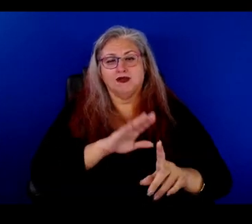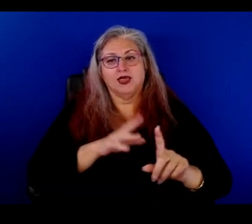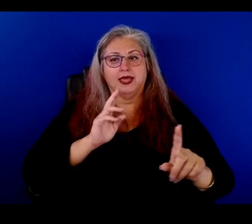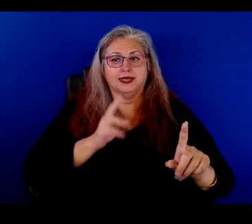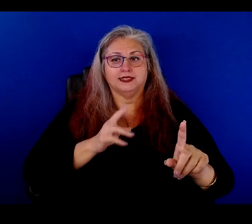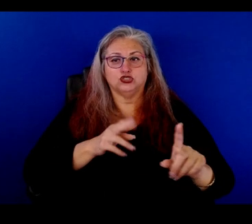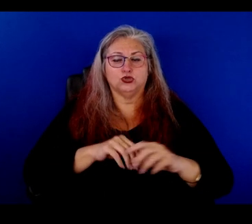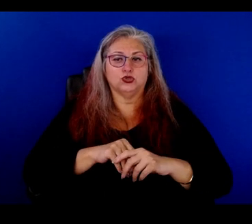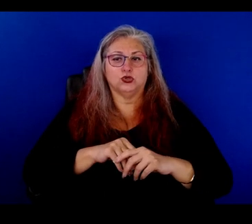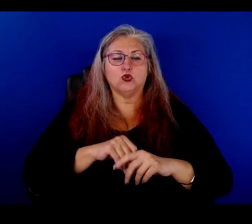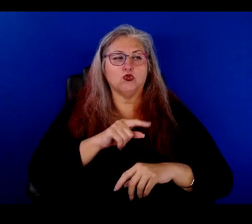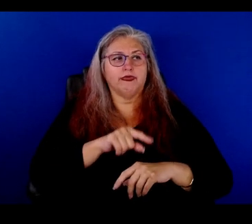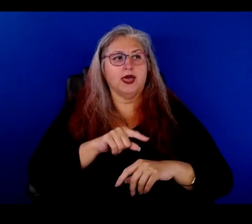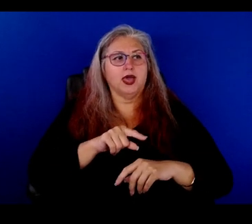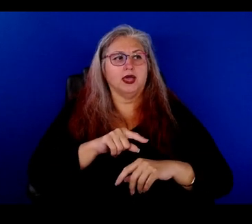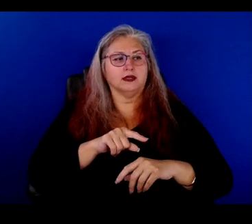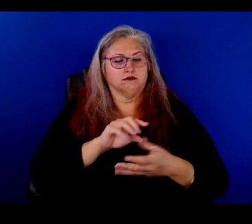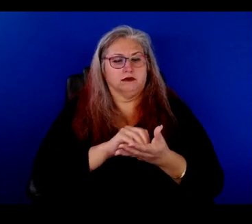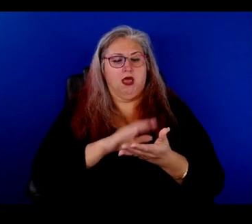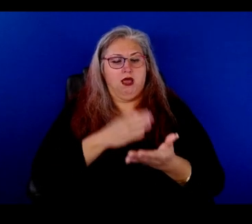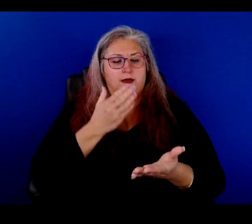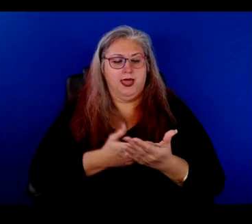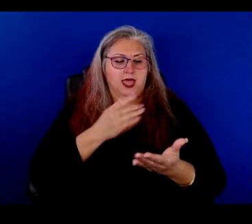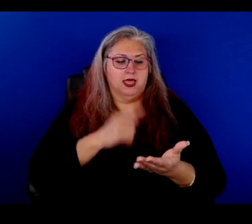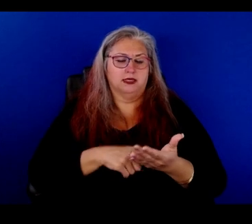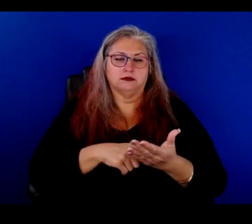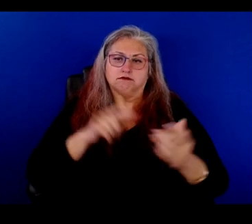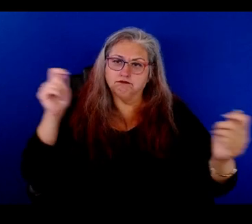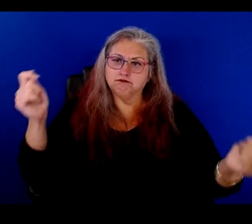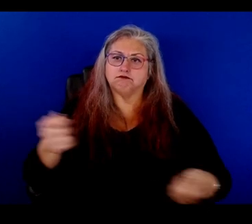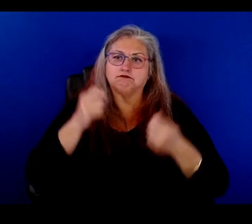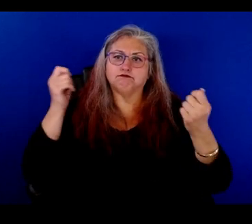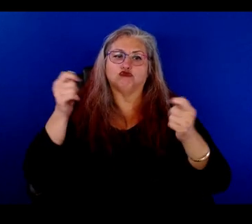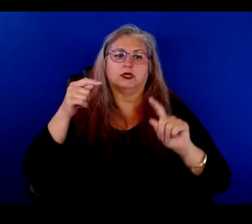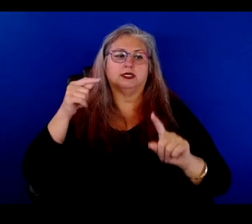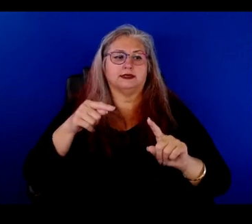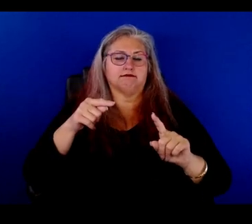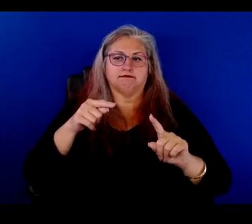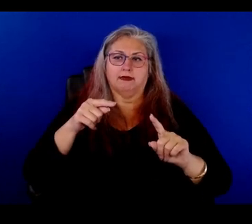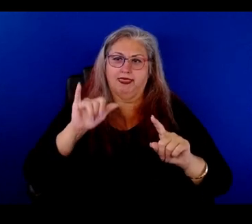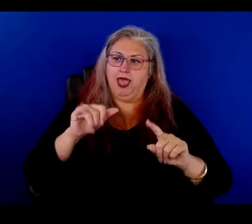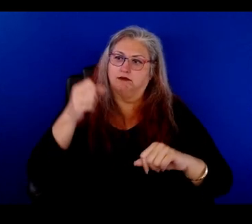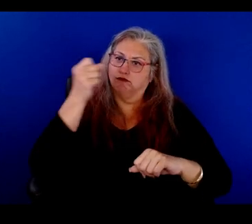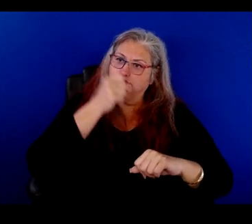there, uh, that really documented and celebrated, uh, the movement.